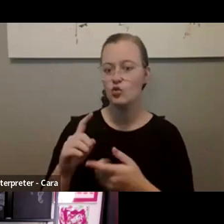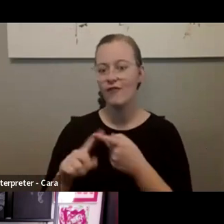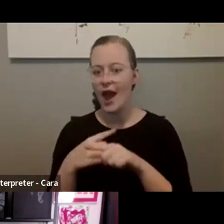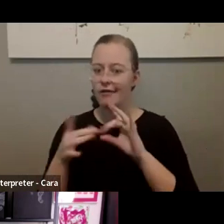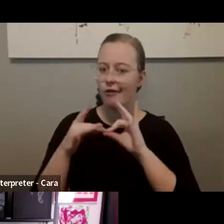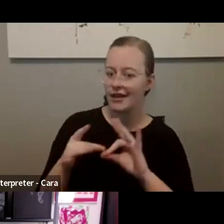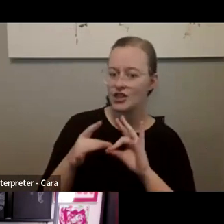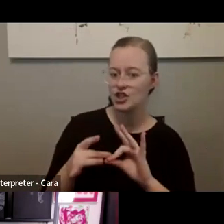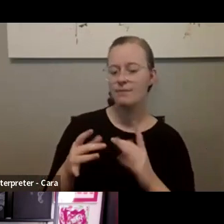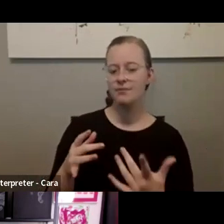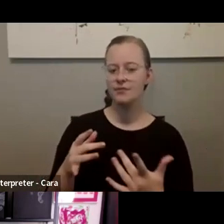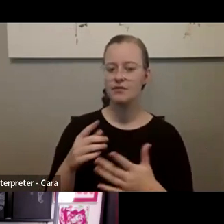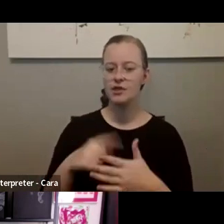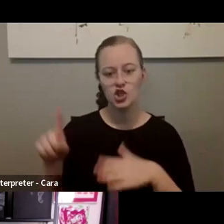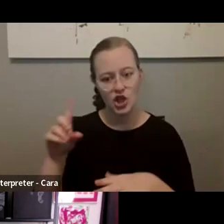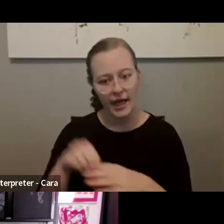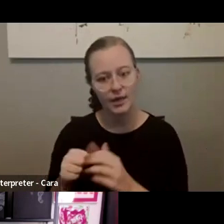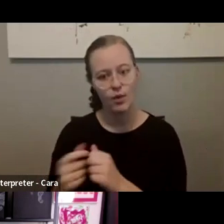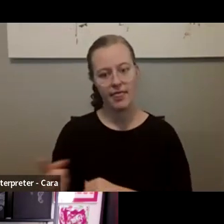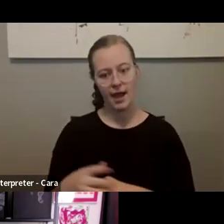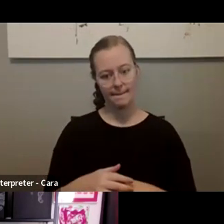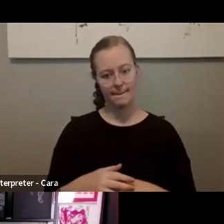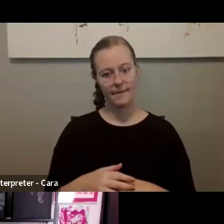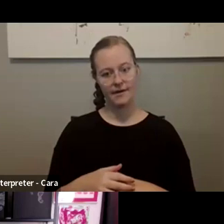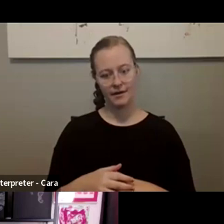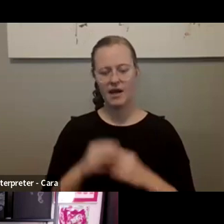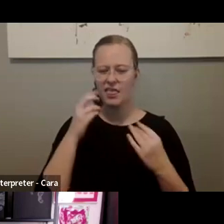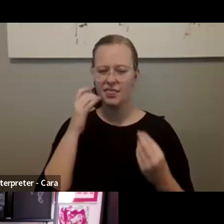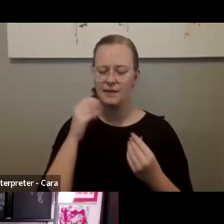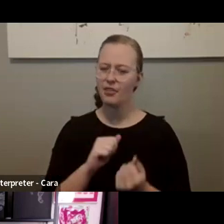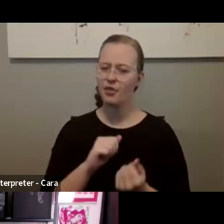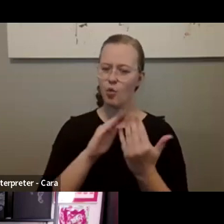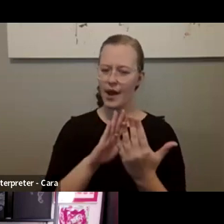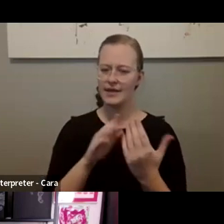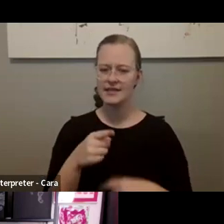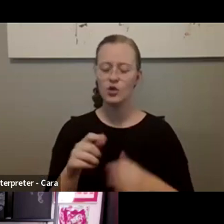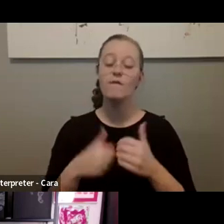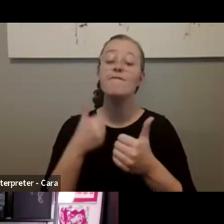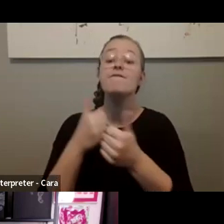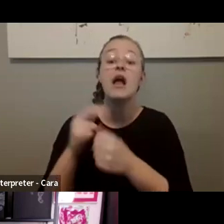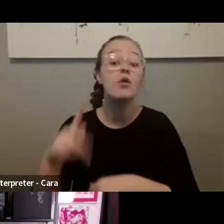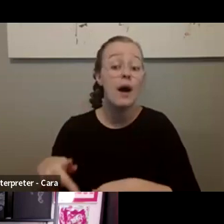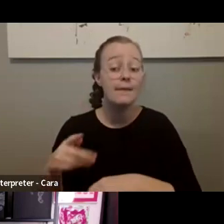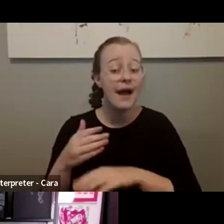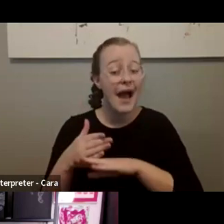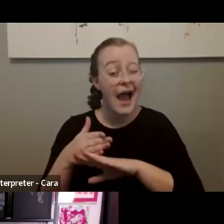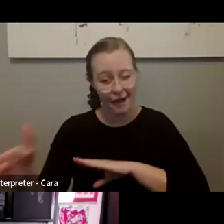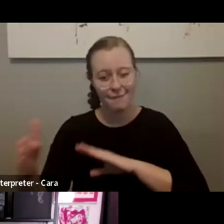we check in with them. Think about the ways that you are going to follow up after this meeting.